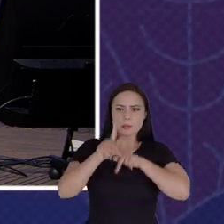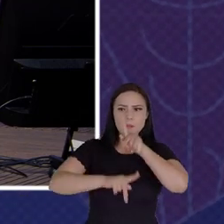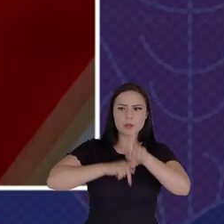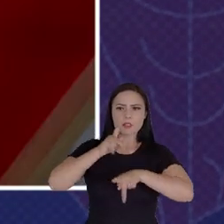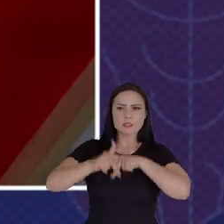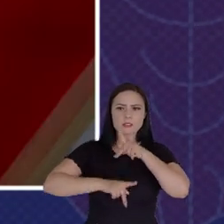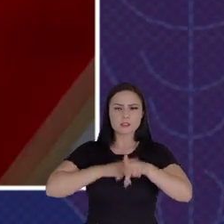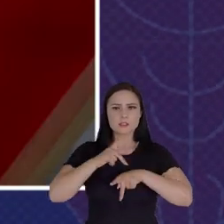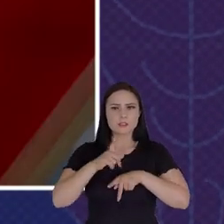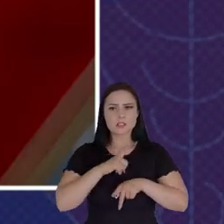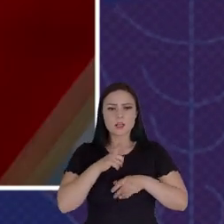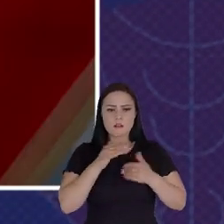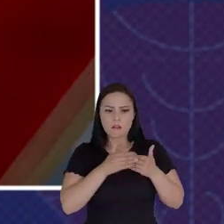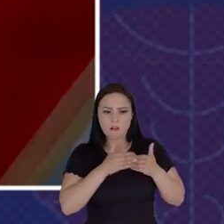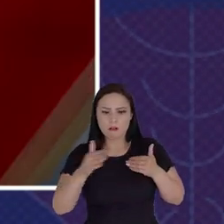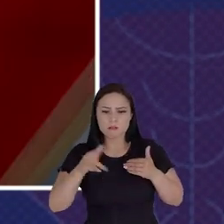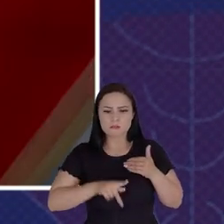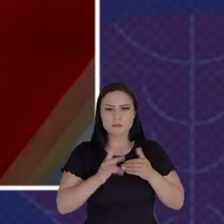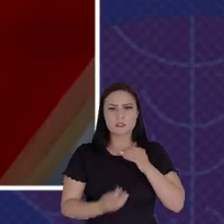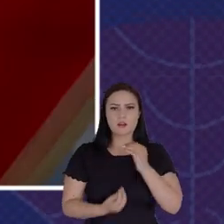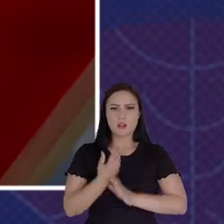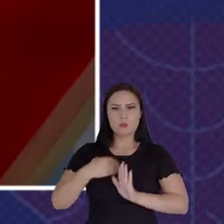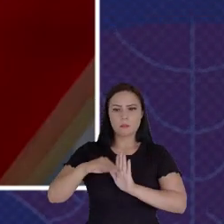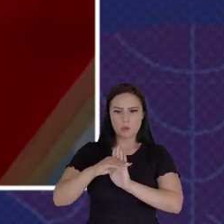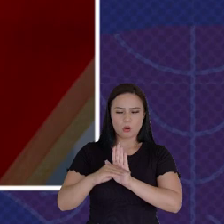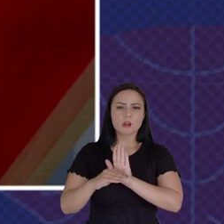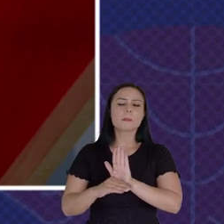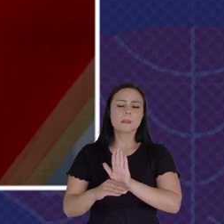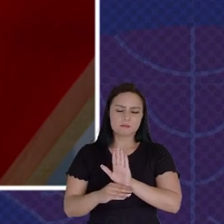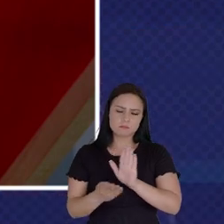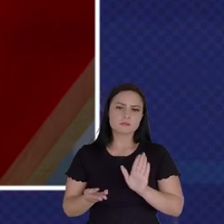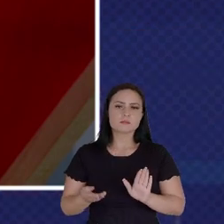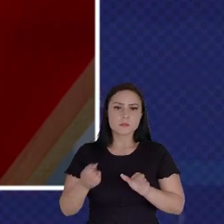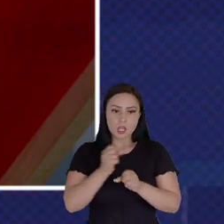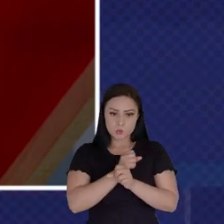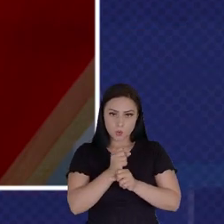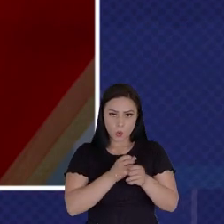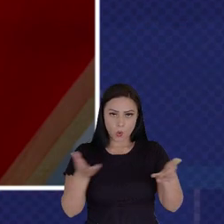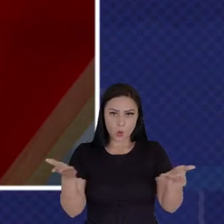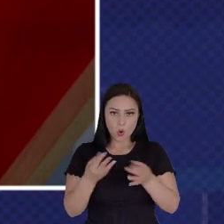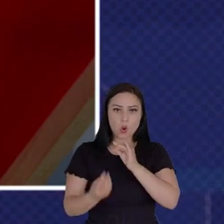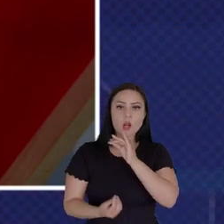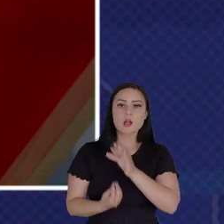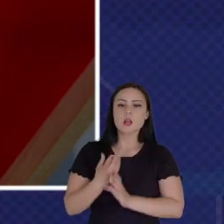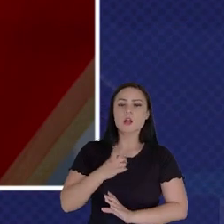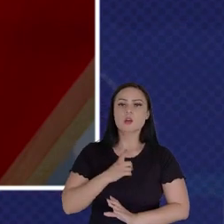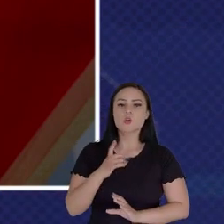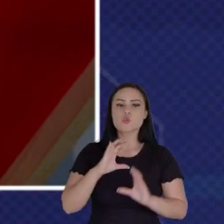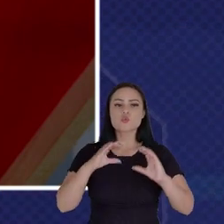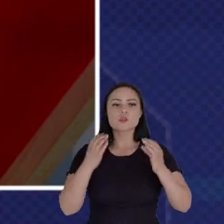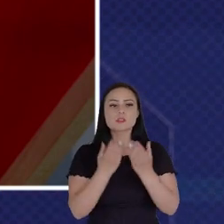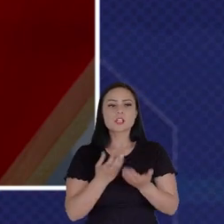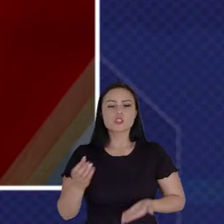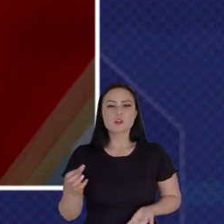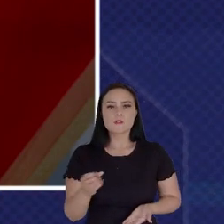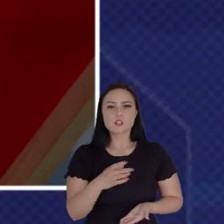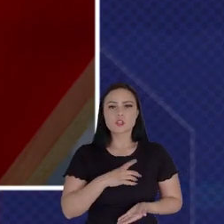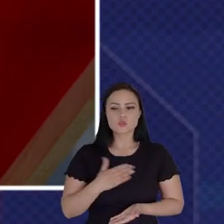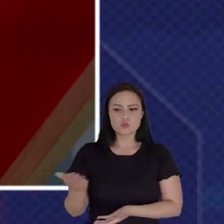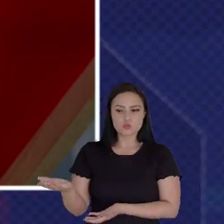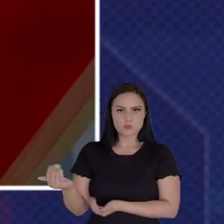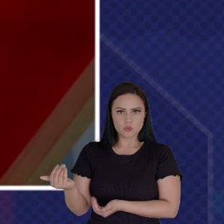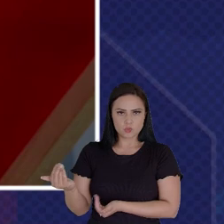Constantly Trying To Make Programs For Them So This Year We Launched Actually A Government Innovation Youth Council Where We Have Agents From